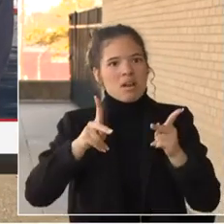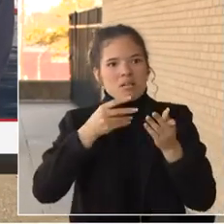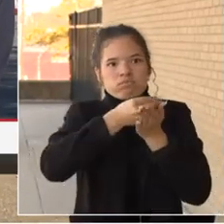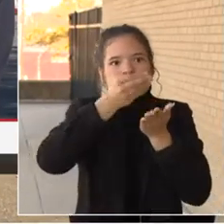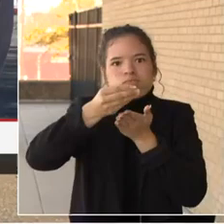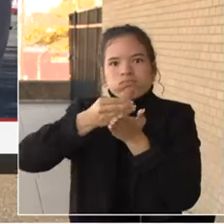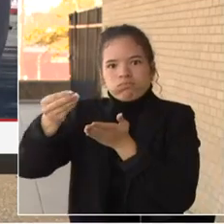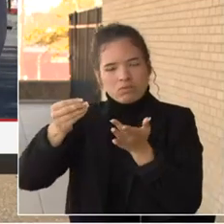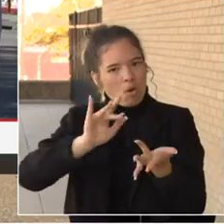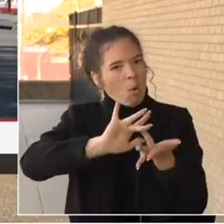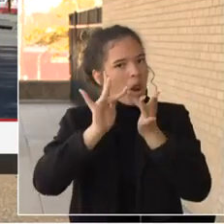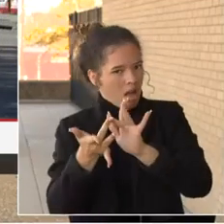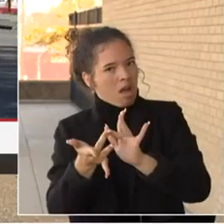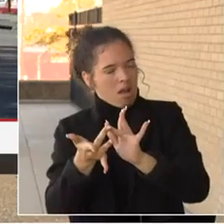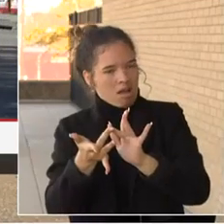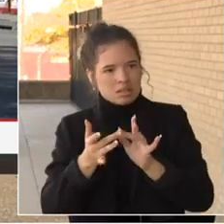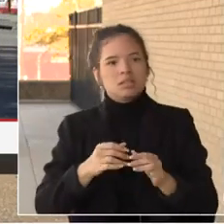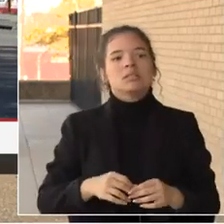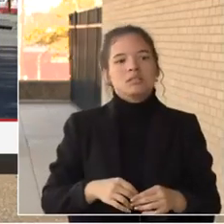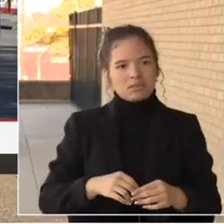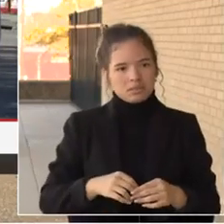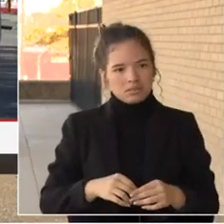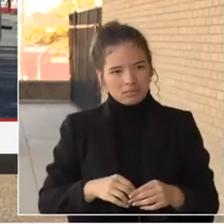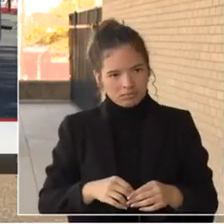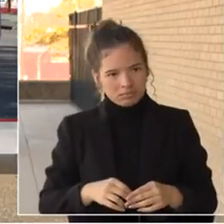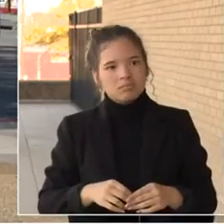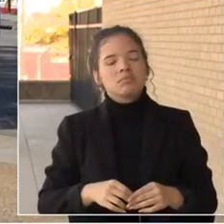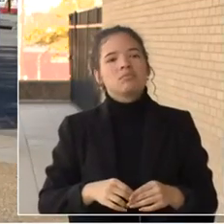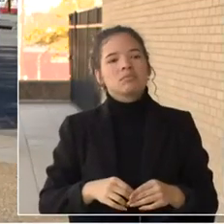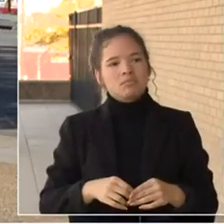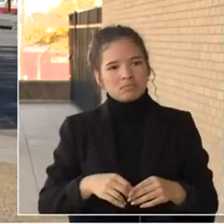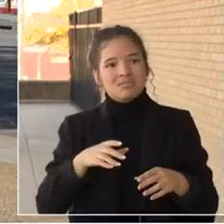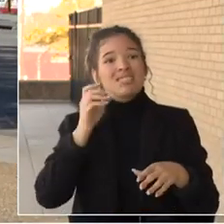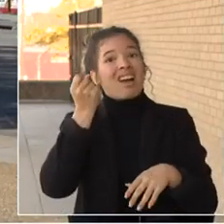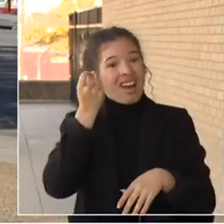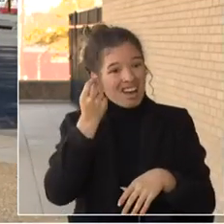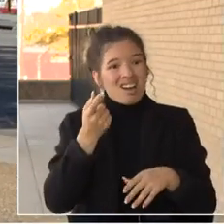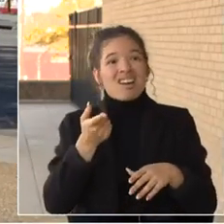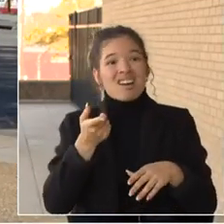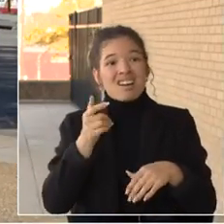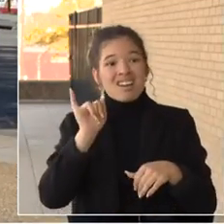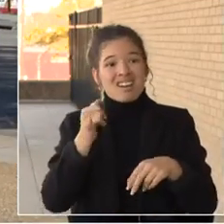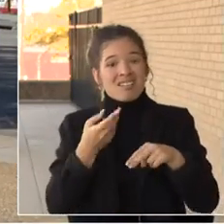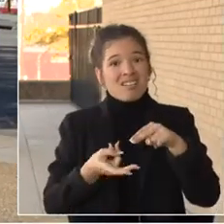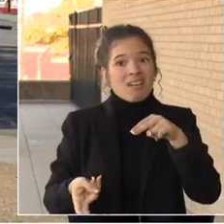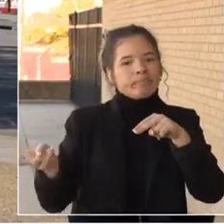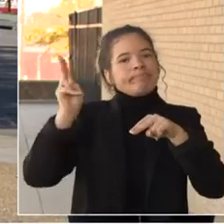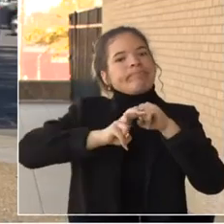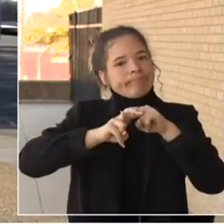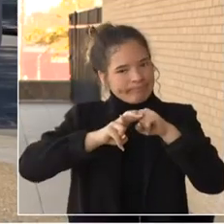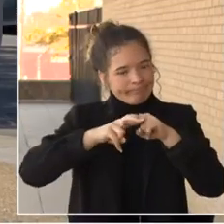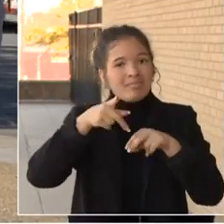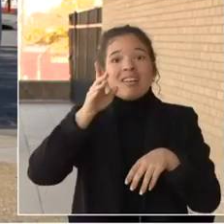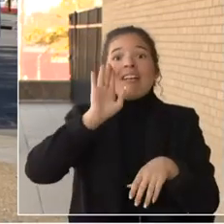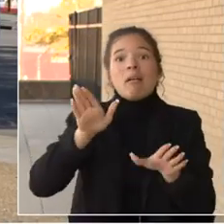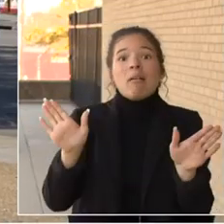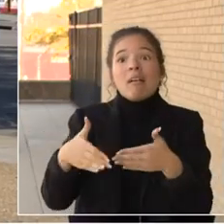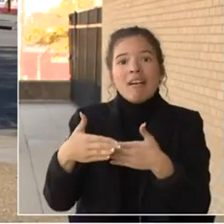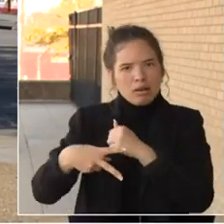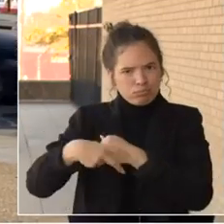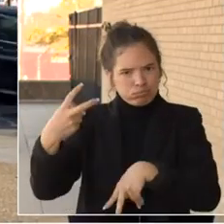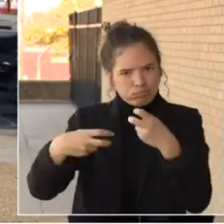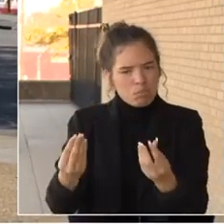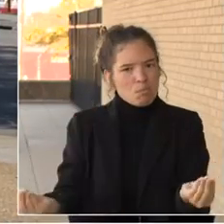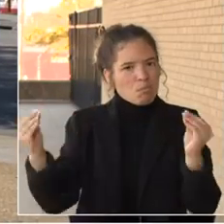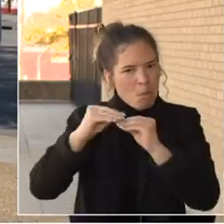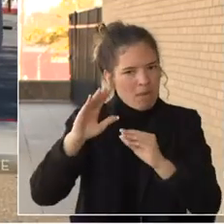that we have seen an increase in package theft. Except last year. Last year we saw